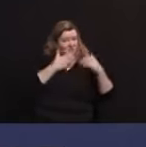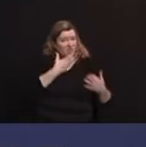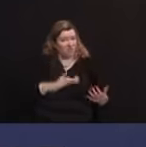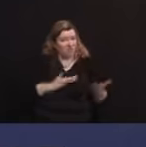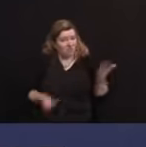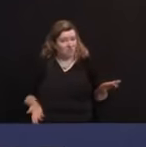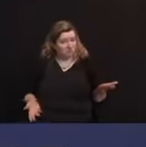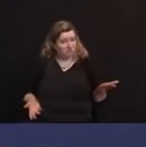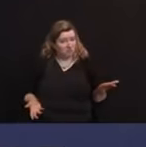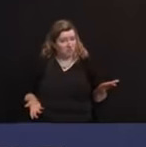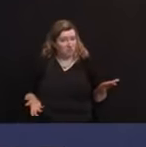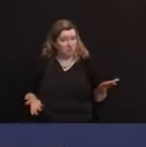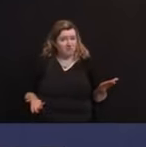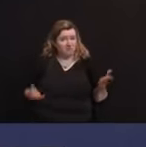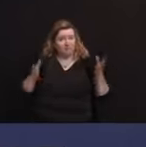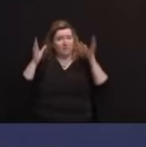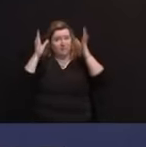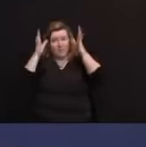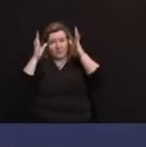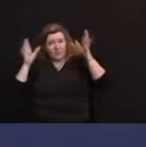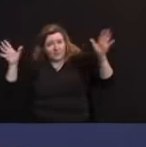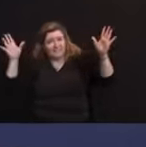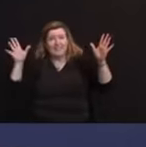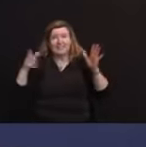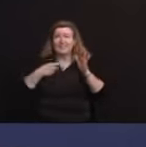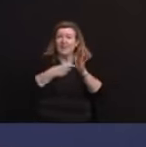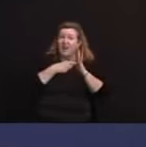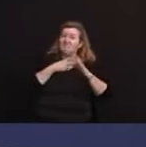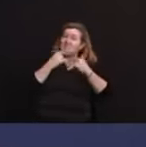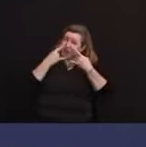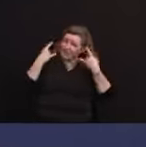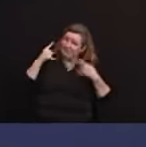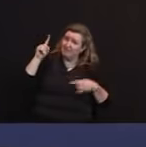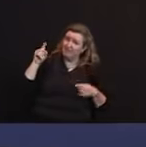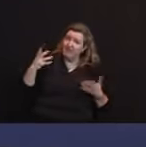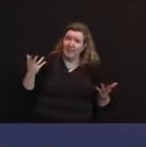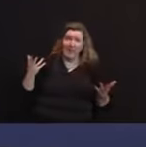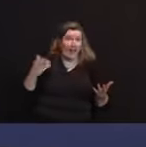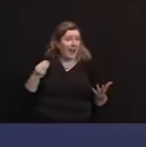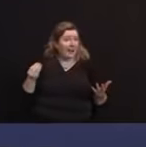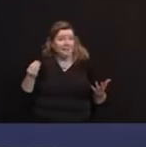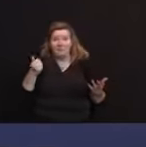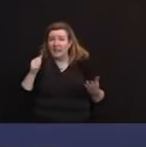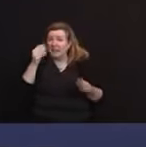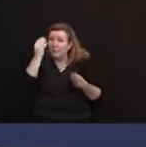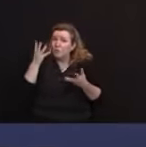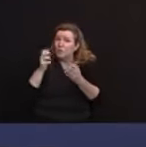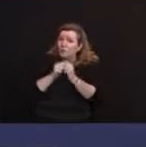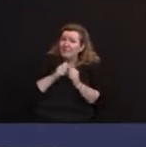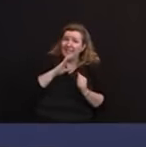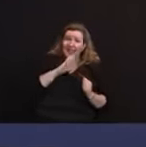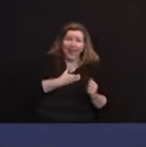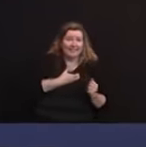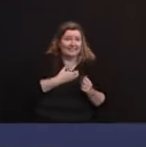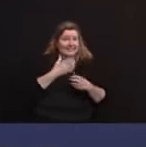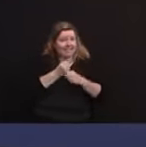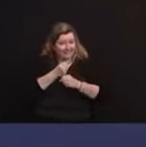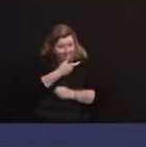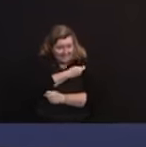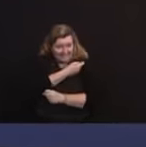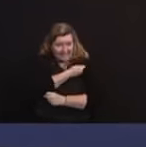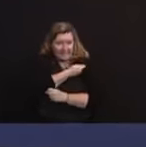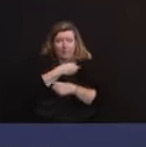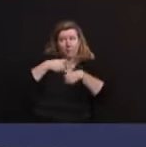Are the reindeer required to mask up? And is there any word on whether Santa has received the COVID vaccine yet? Thank you.